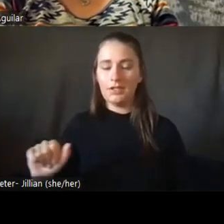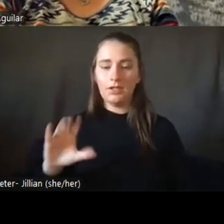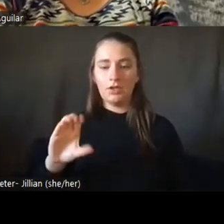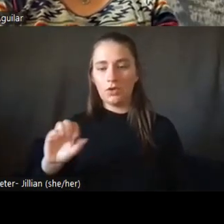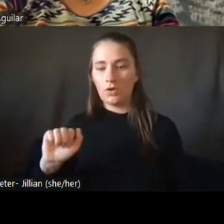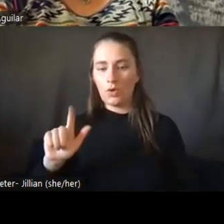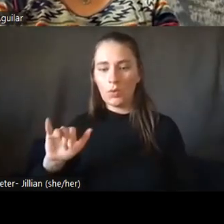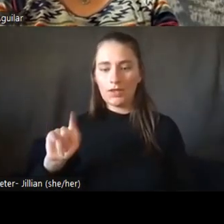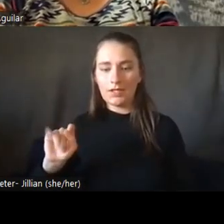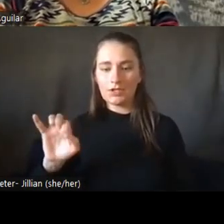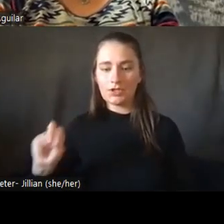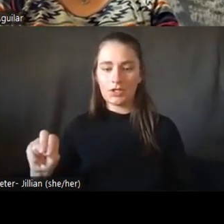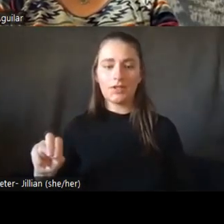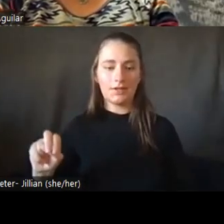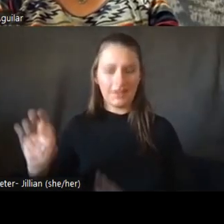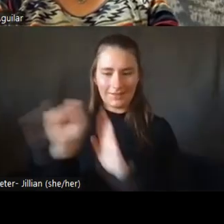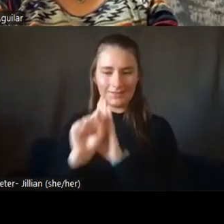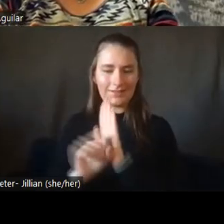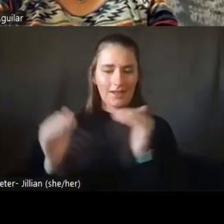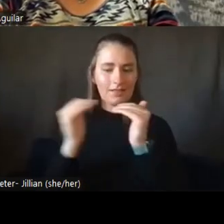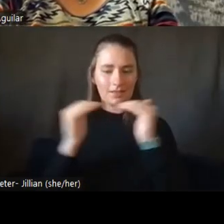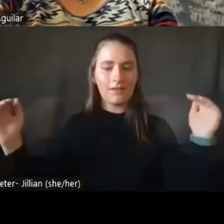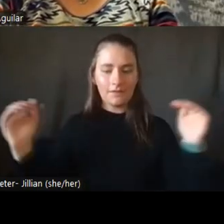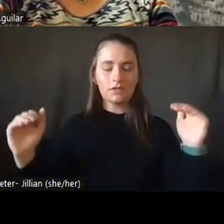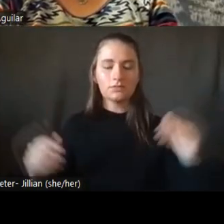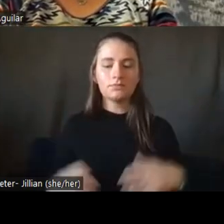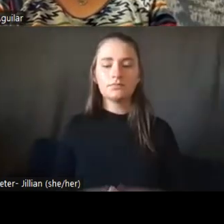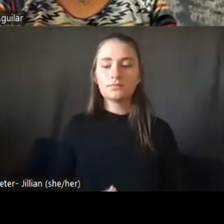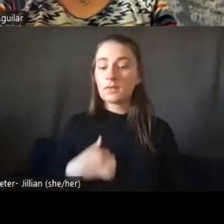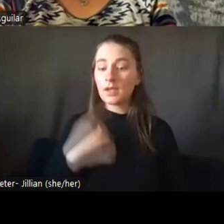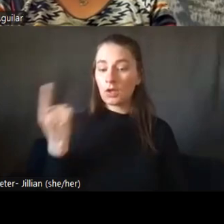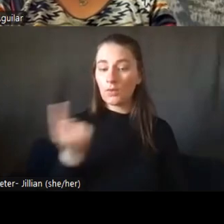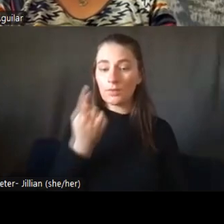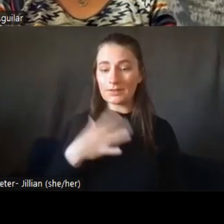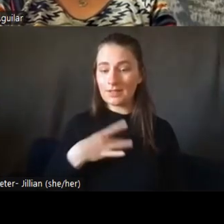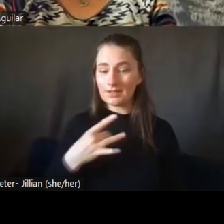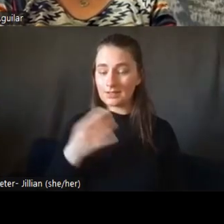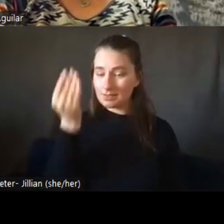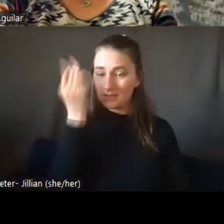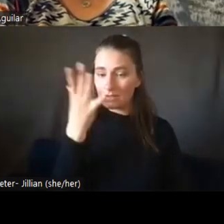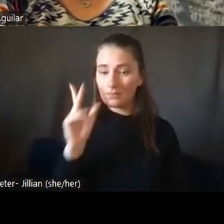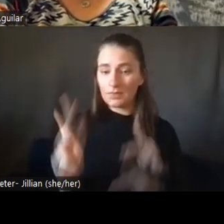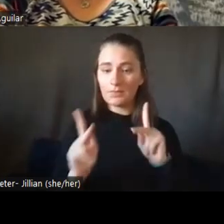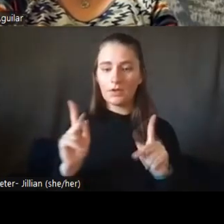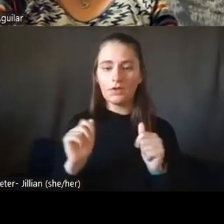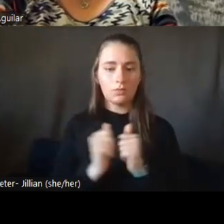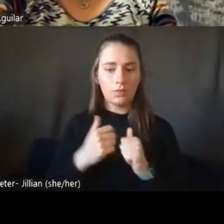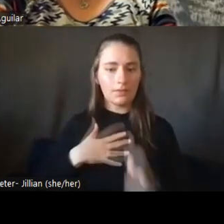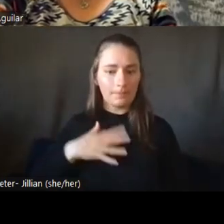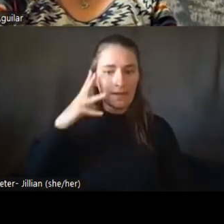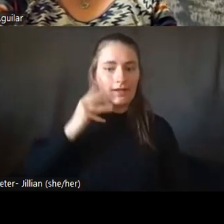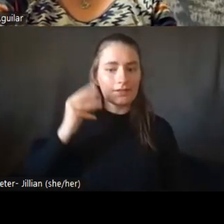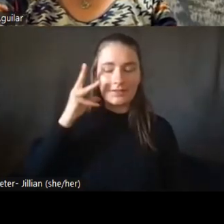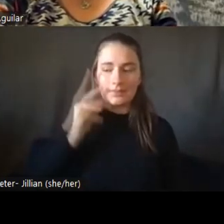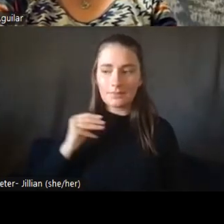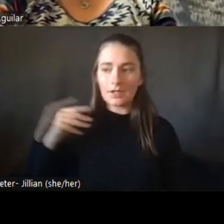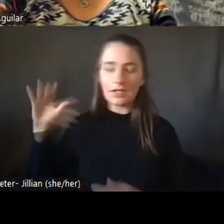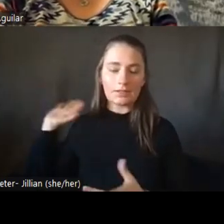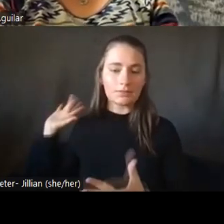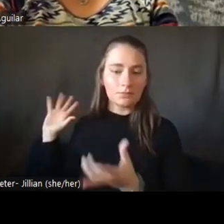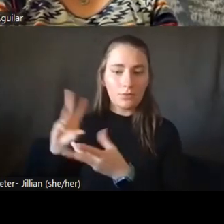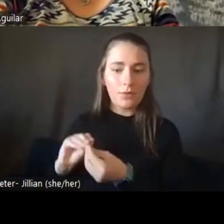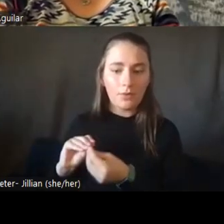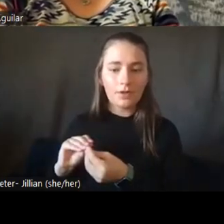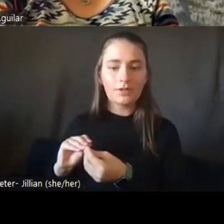level. But I always like to tell people that even with all of my experiences and everything I know,